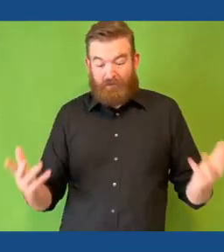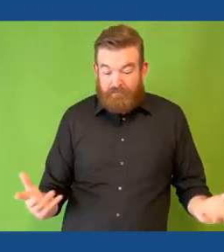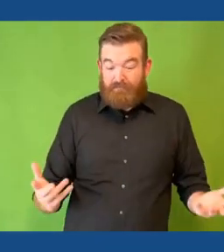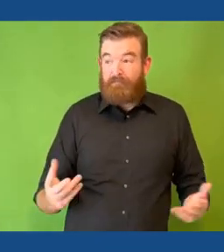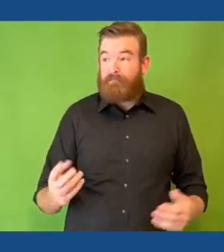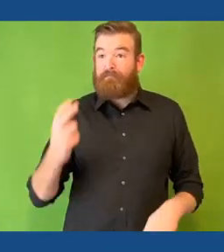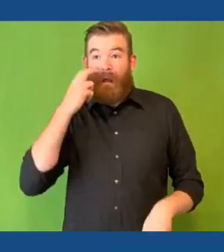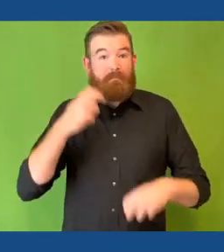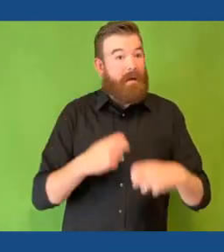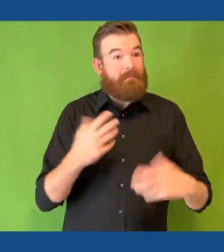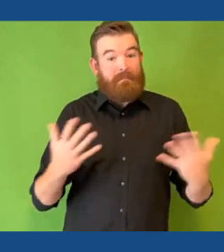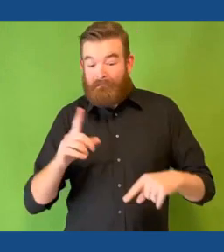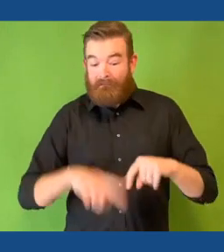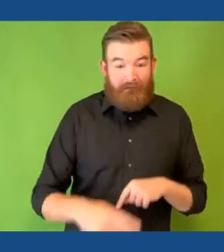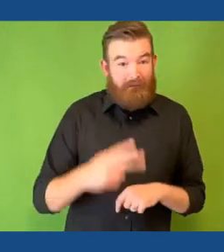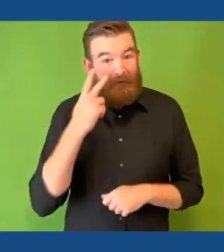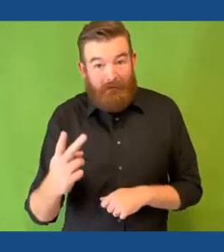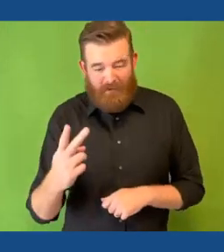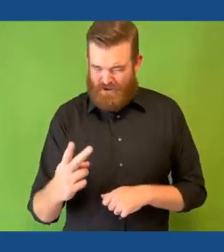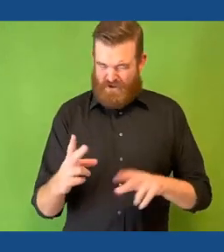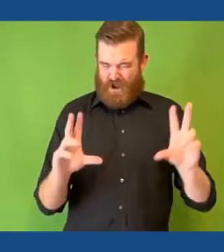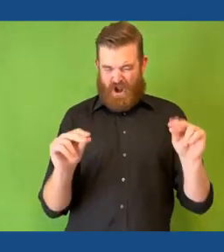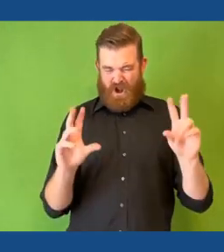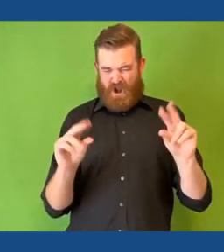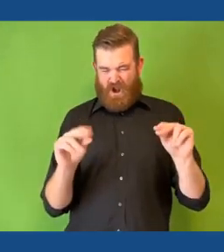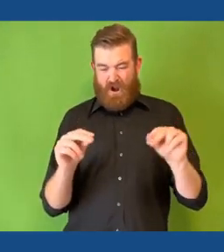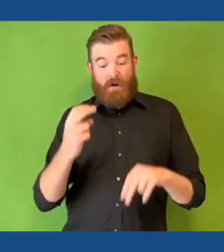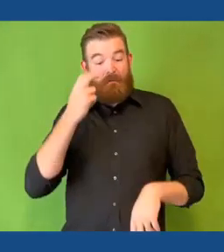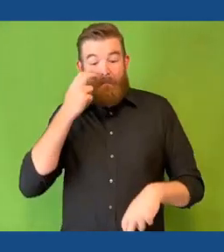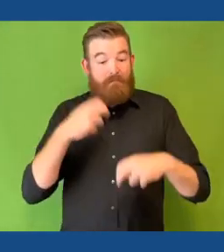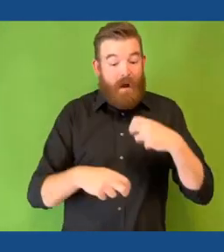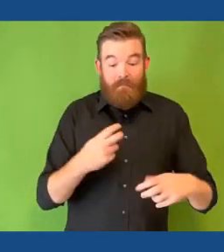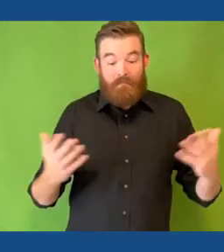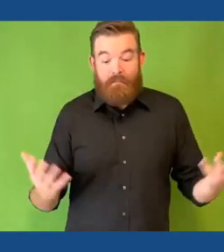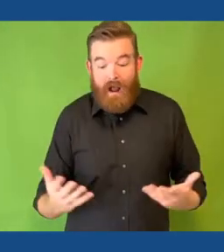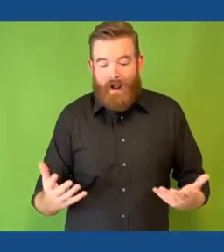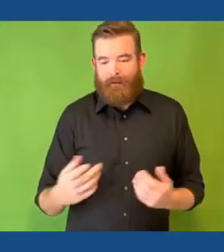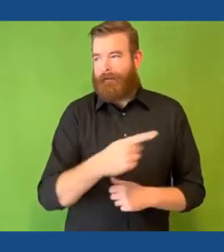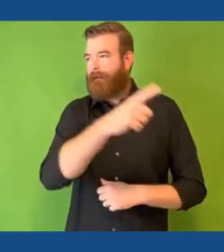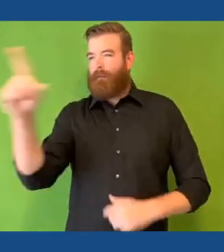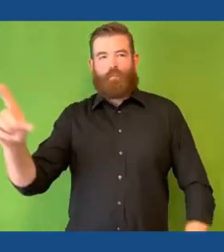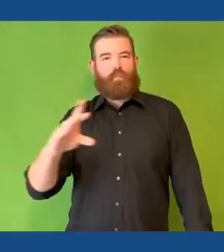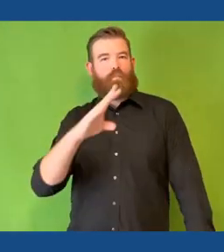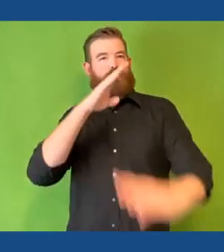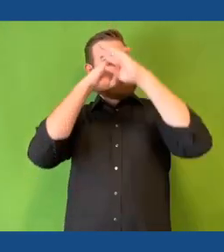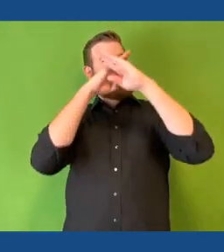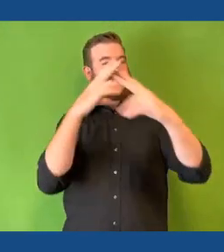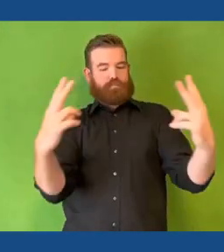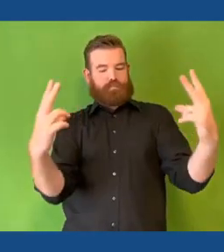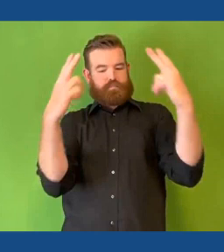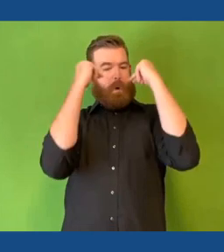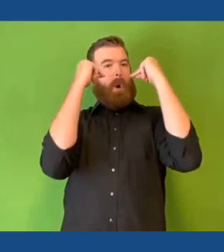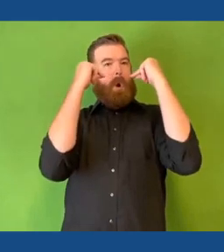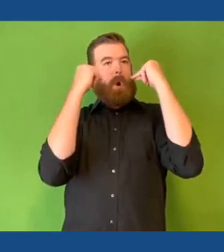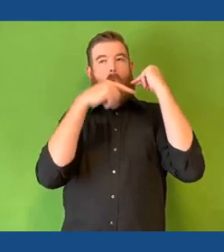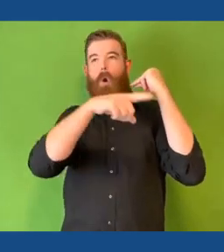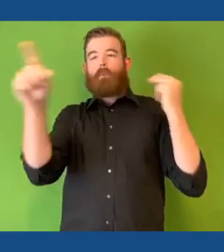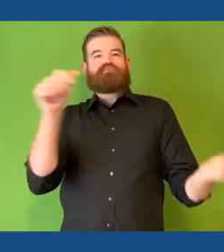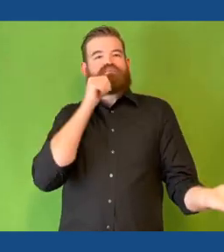Many of us recognize that the problem of blindness is not a lack of eyesight but rather one of